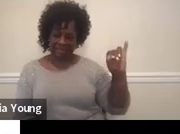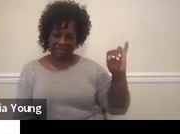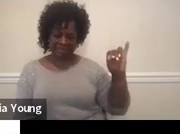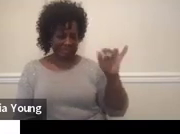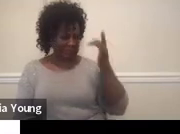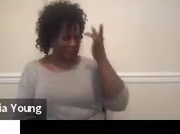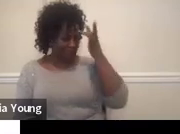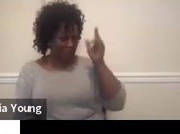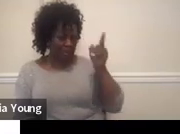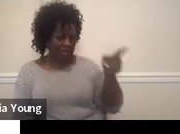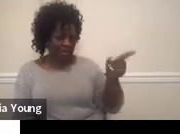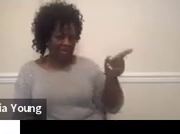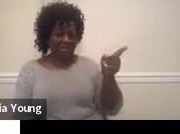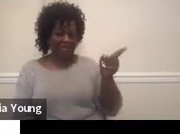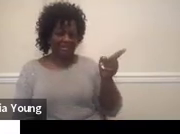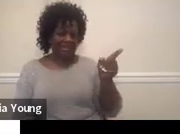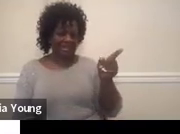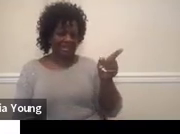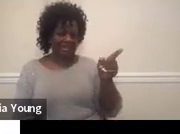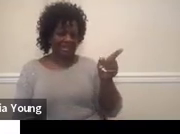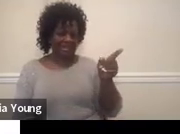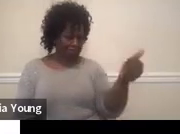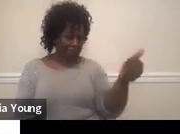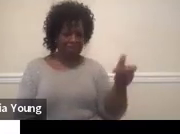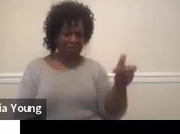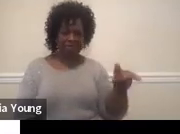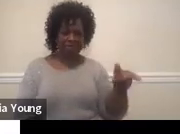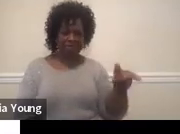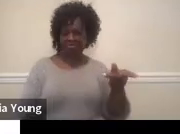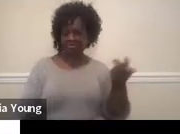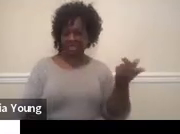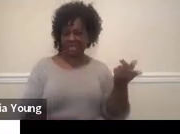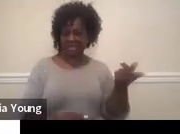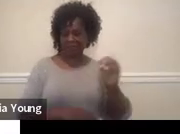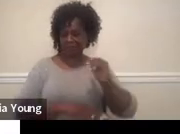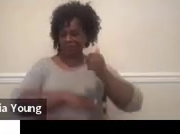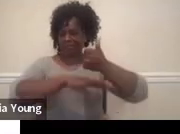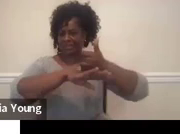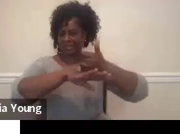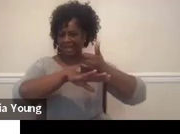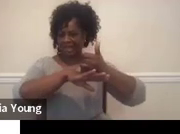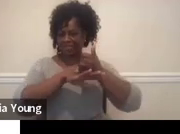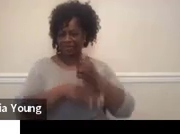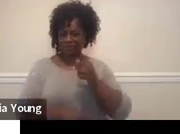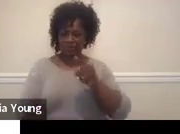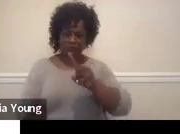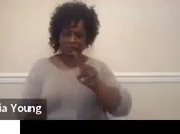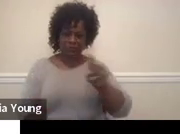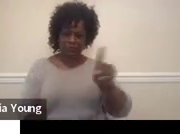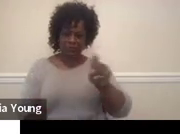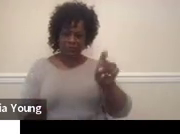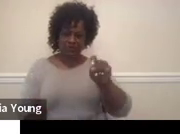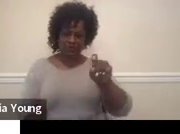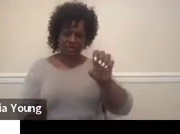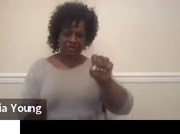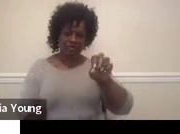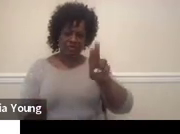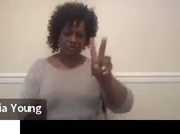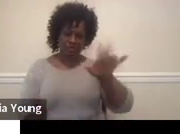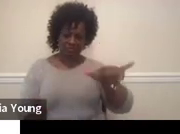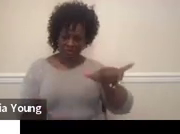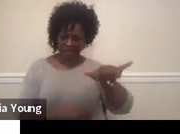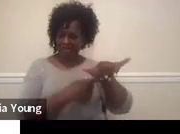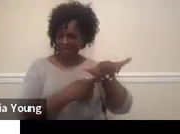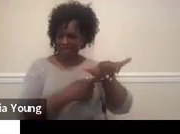and they have hooked up our, um, little survey to this QR